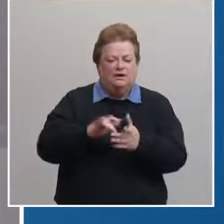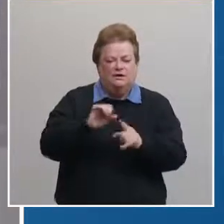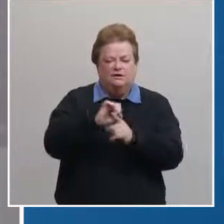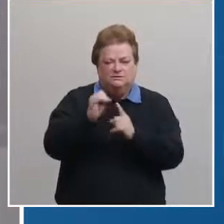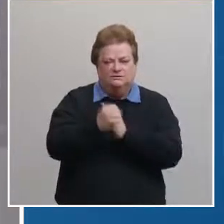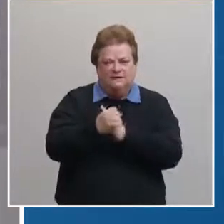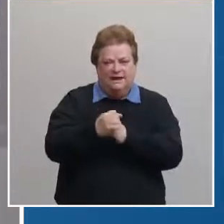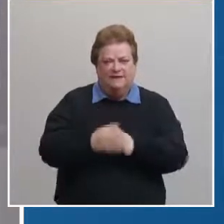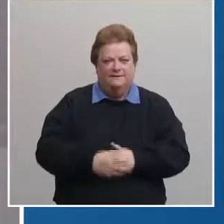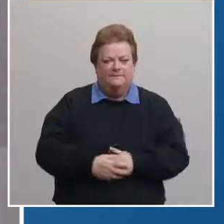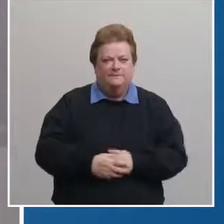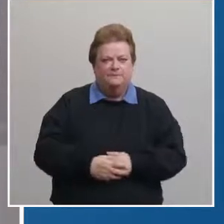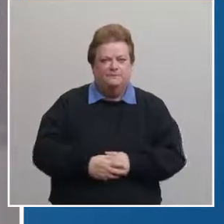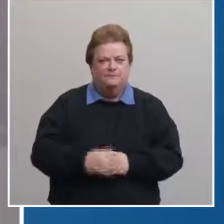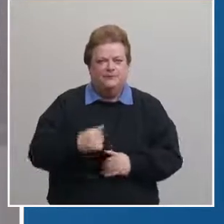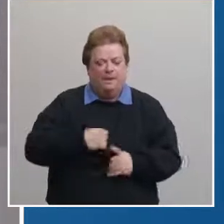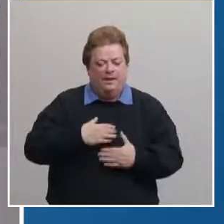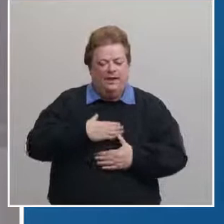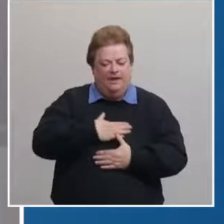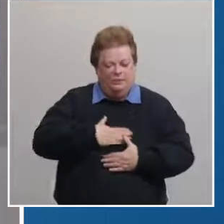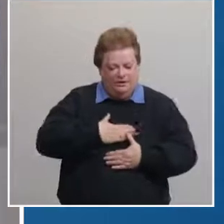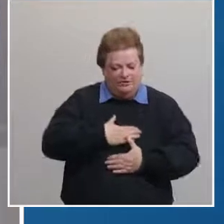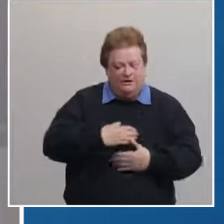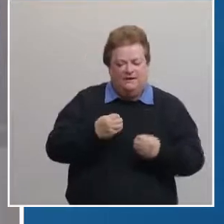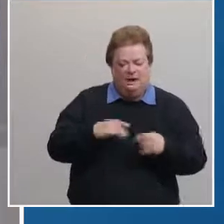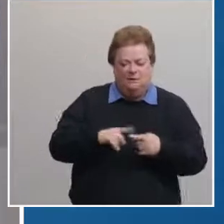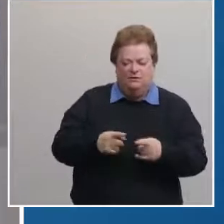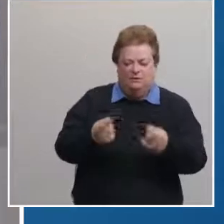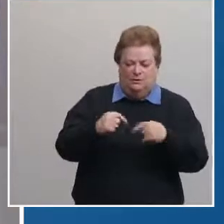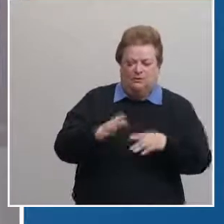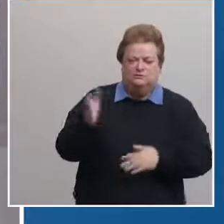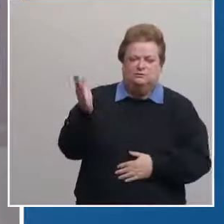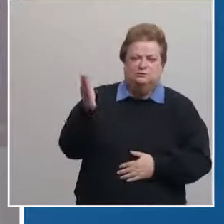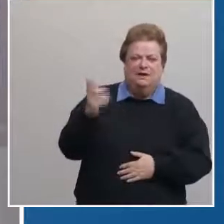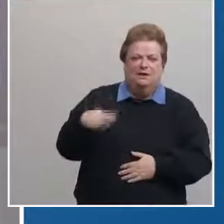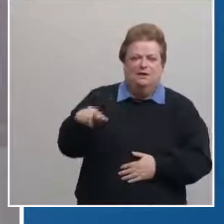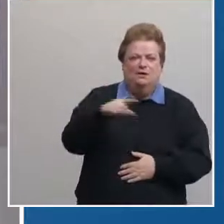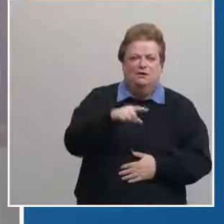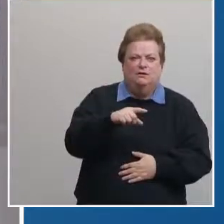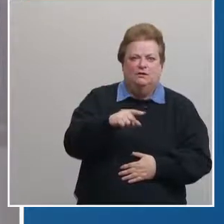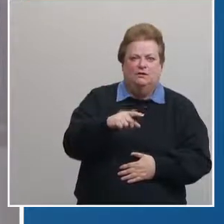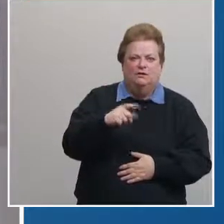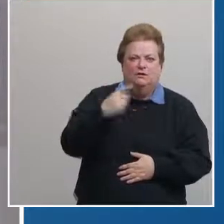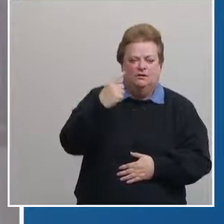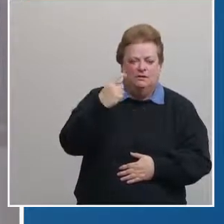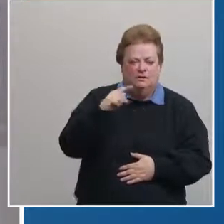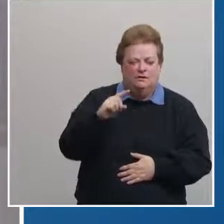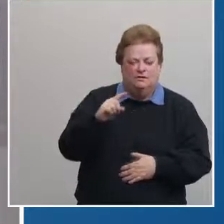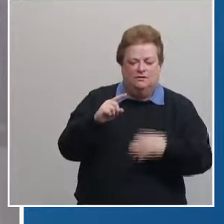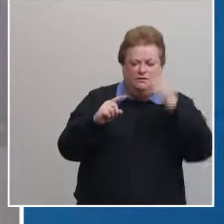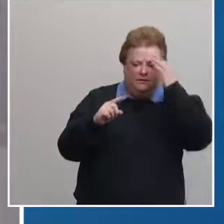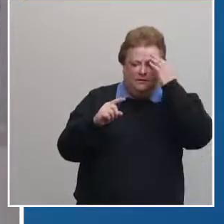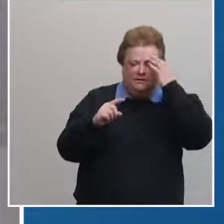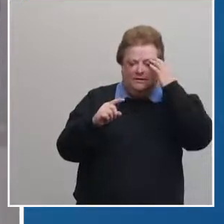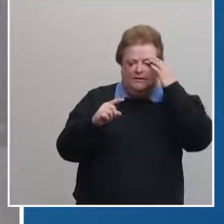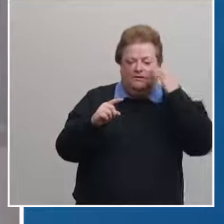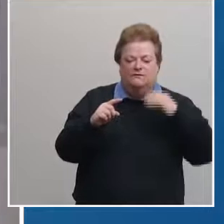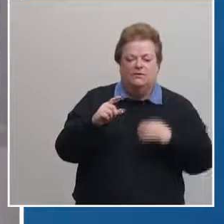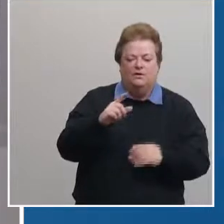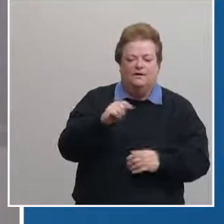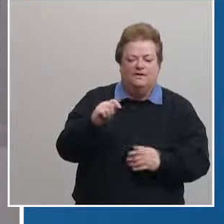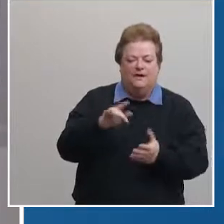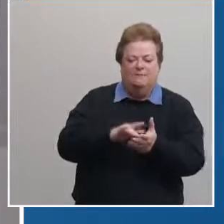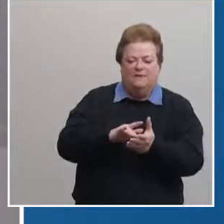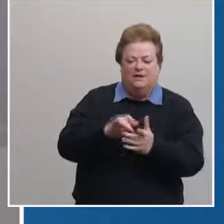i appreciate the opportunity to come here and speak for lcms for the lancaster county medical